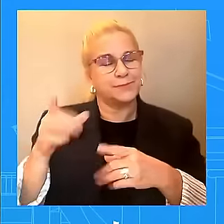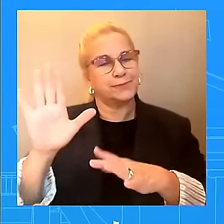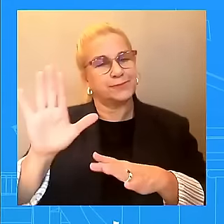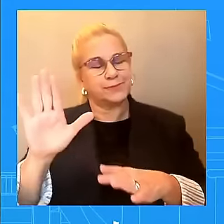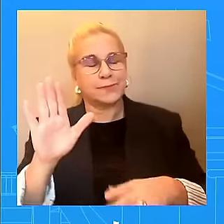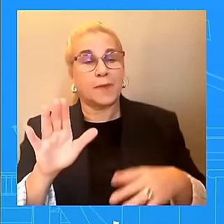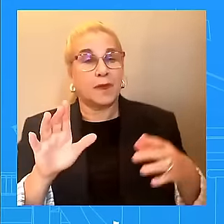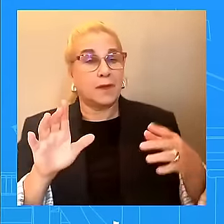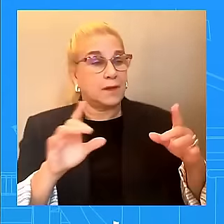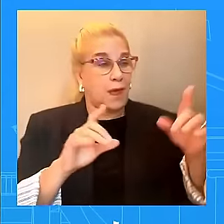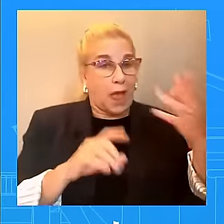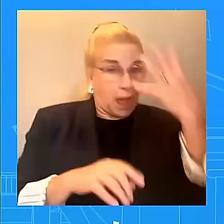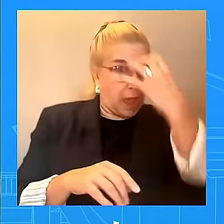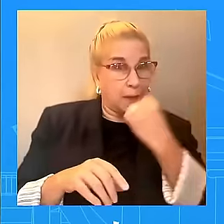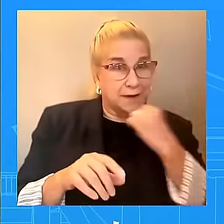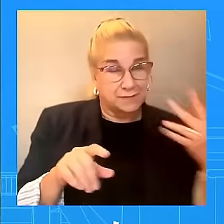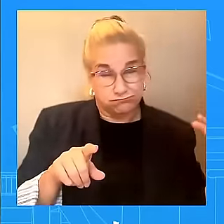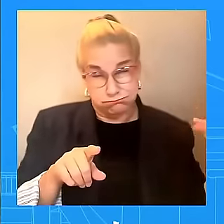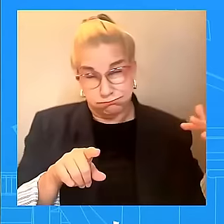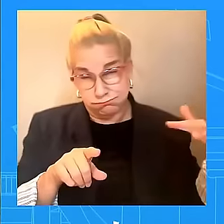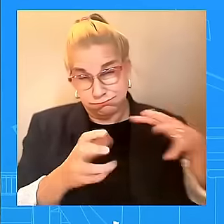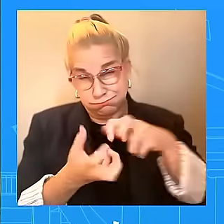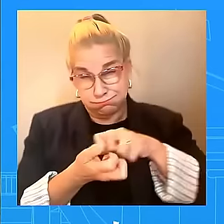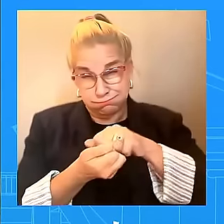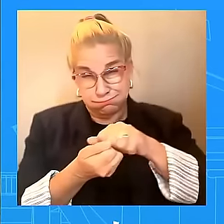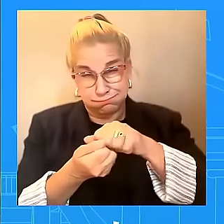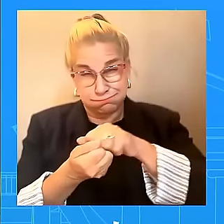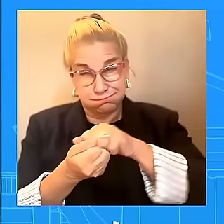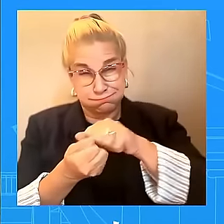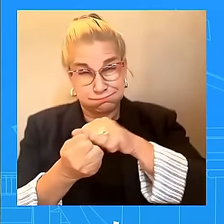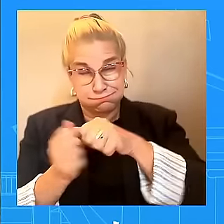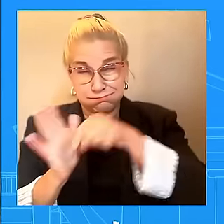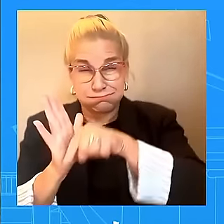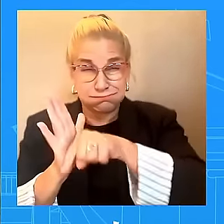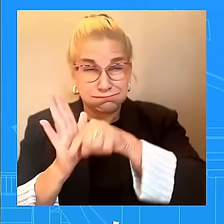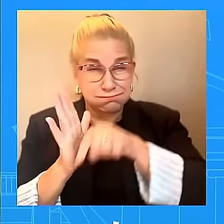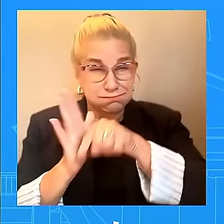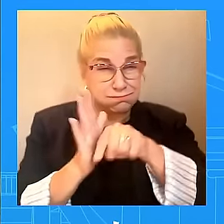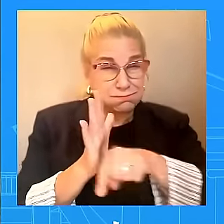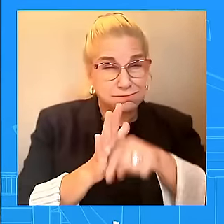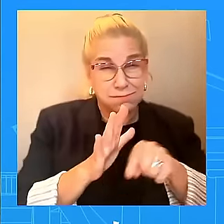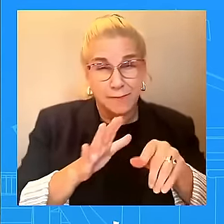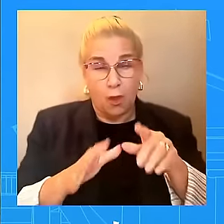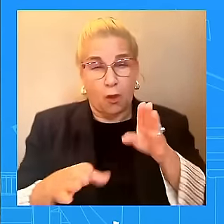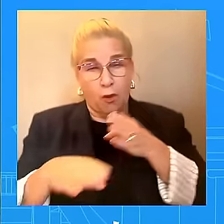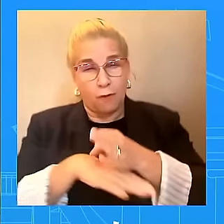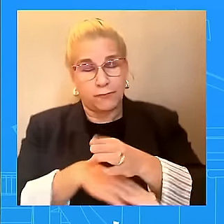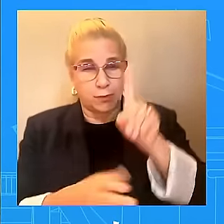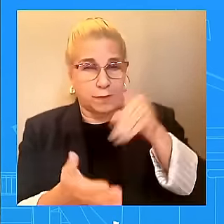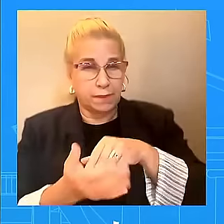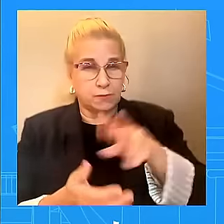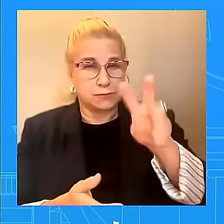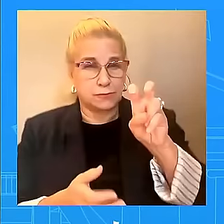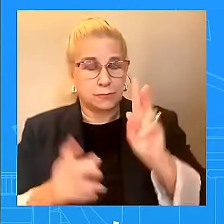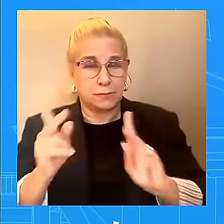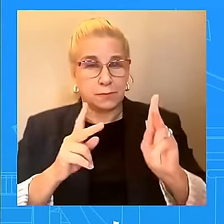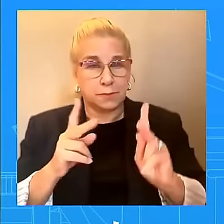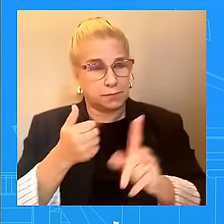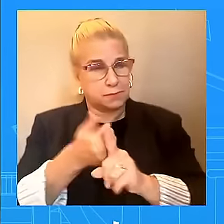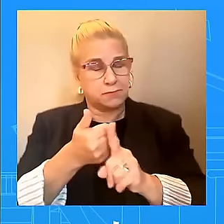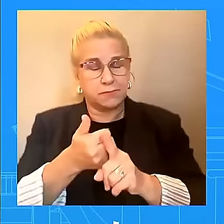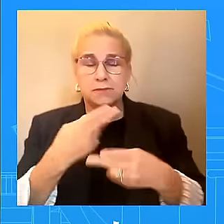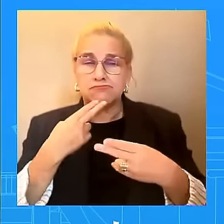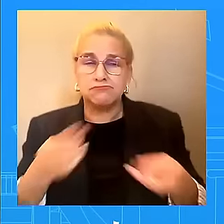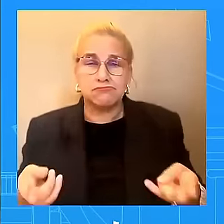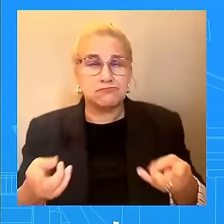into Israel and massacred more than 1,200 innocent people, including